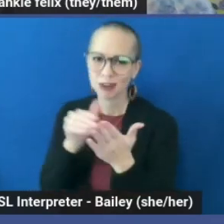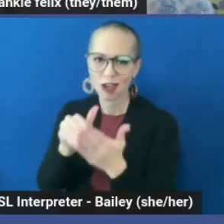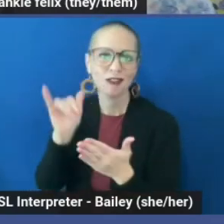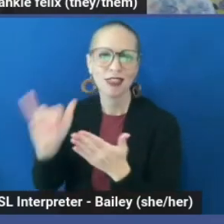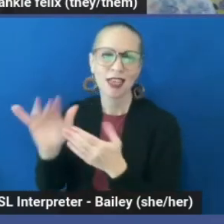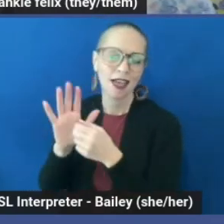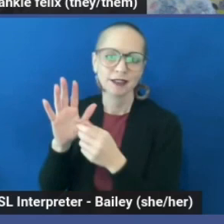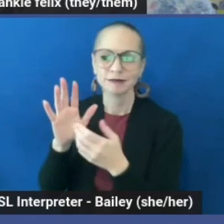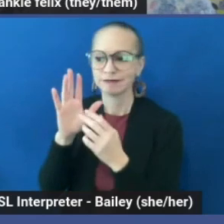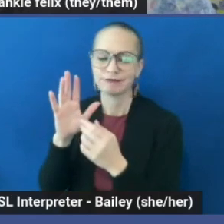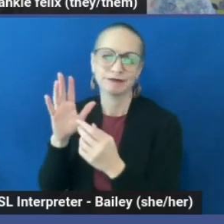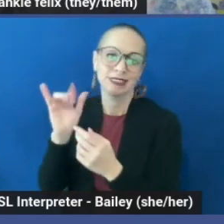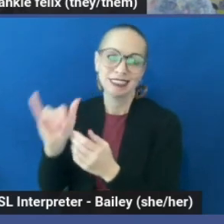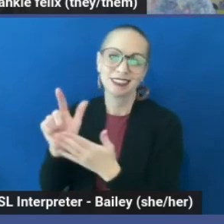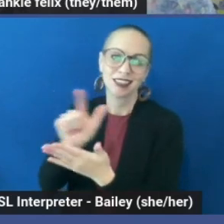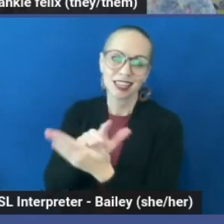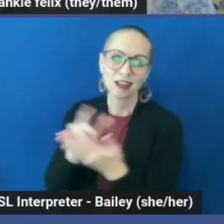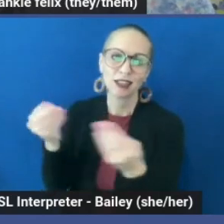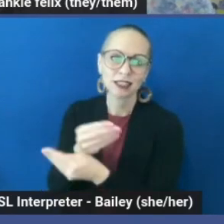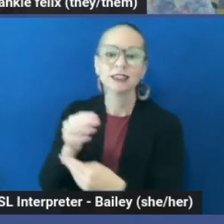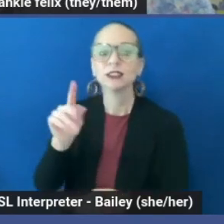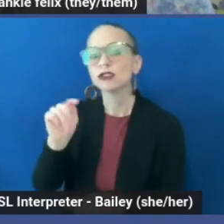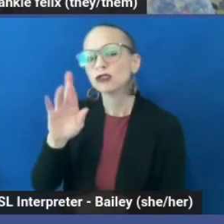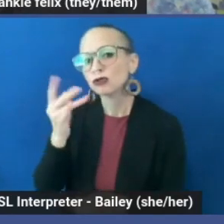even be legally considered trafficking.